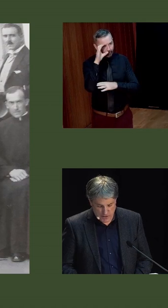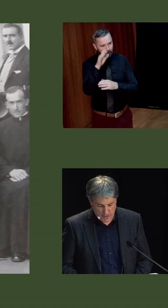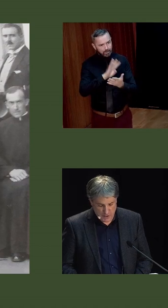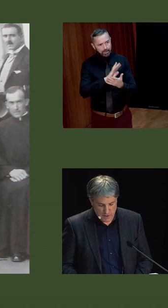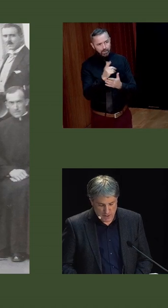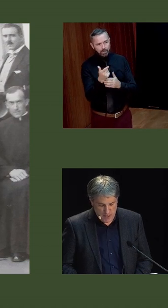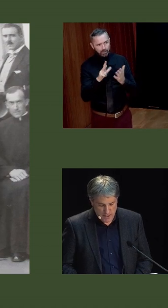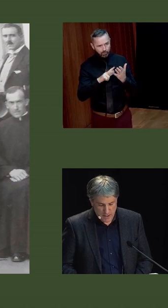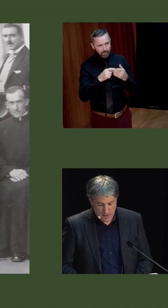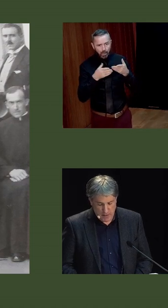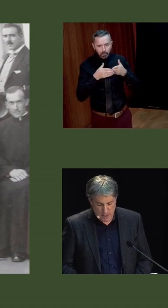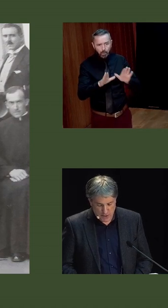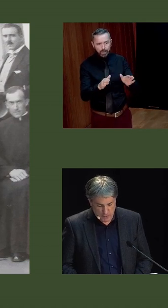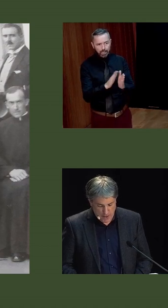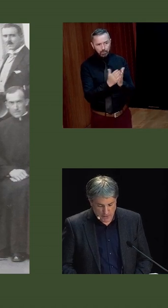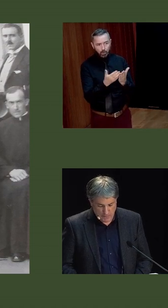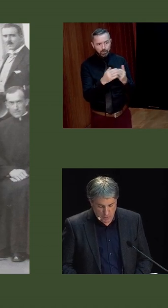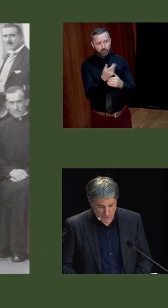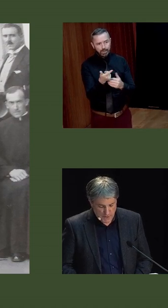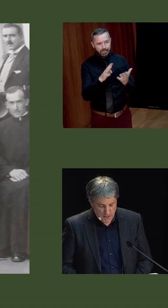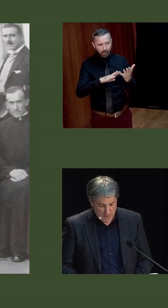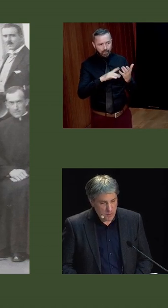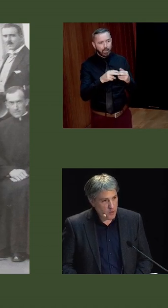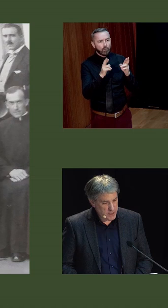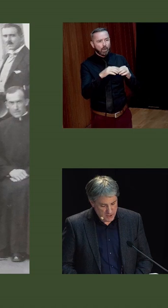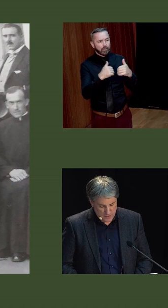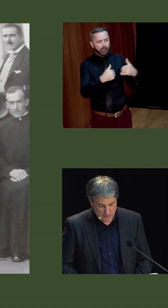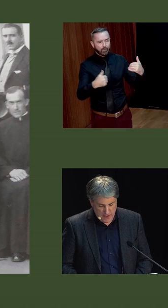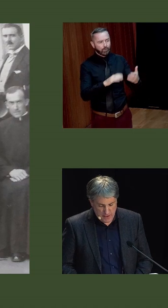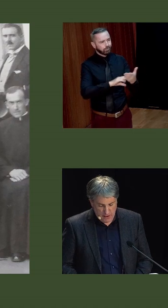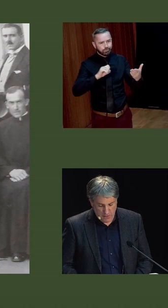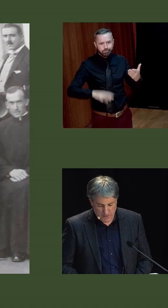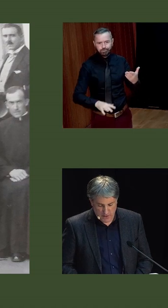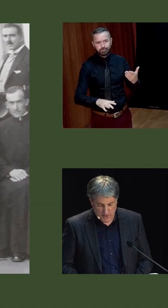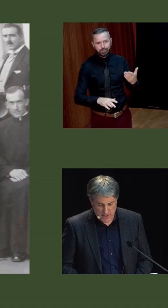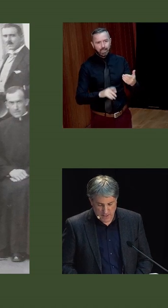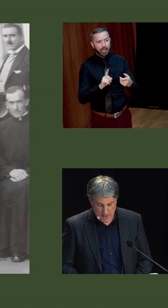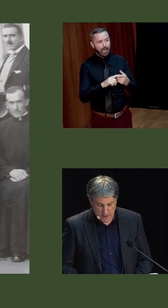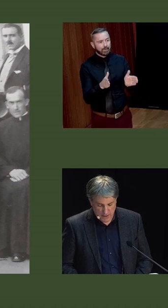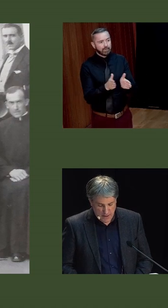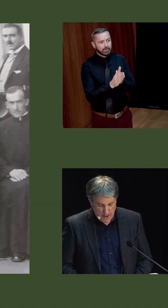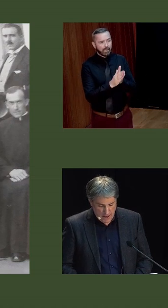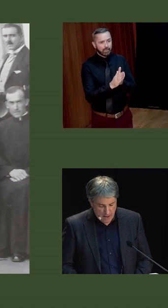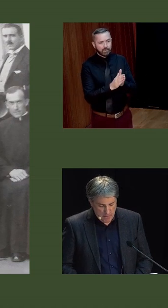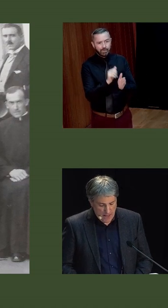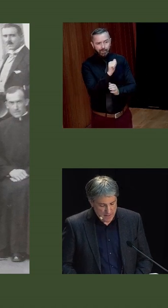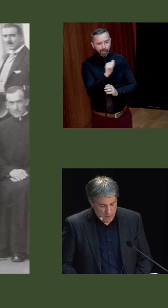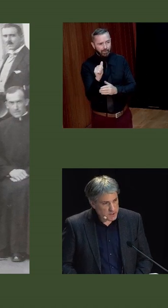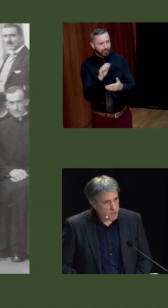publications in 1929, the abolition of the right to divorce, the prohibition on the sale of intoxicating liquor,